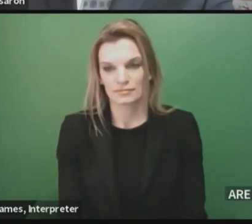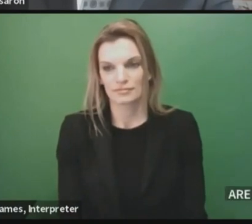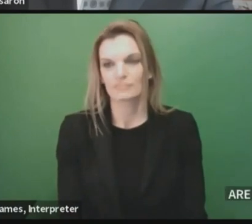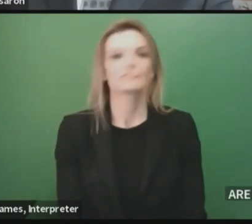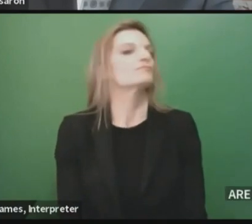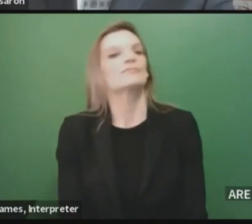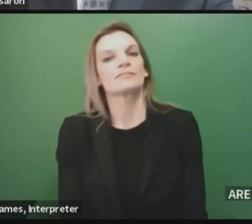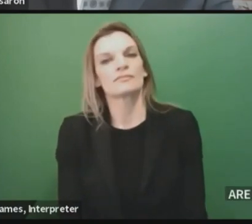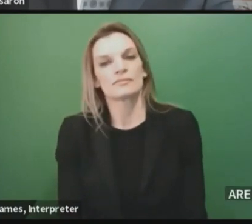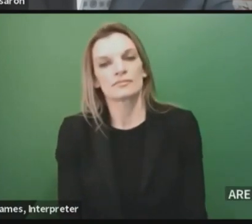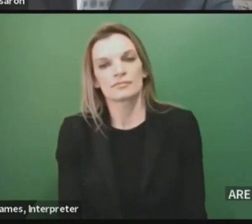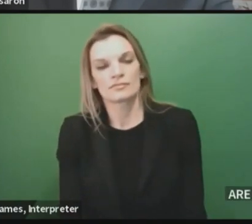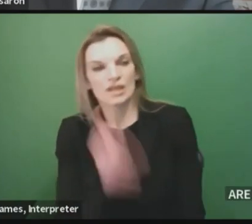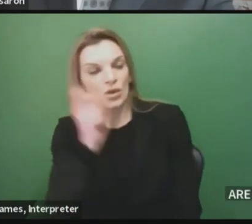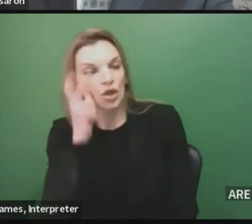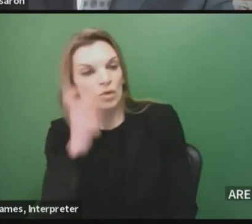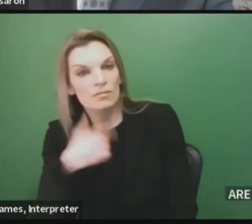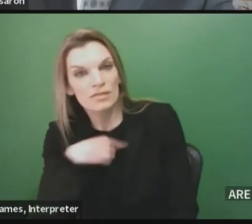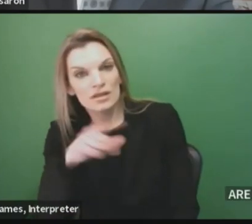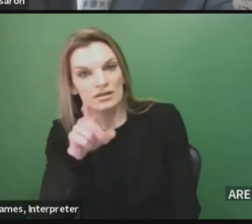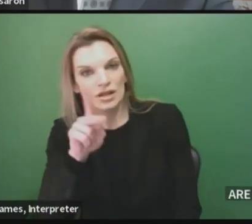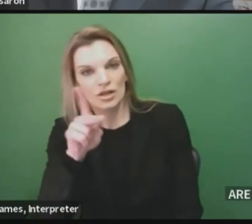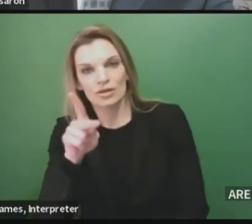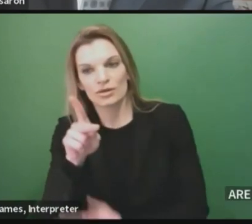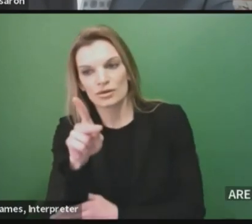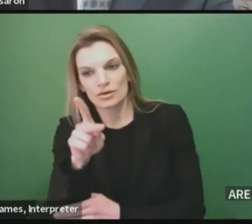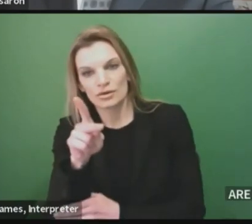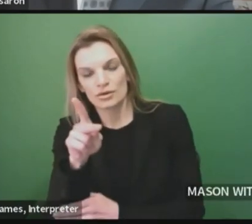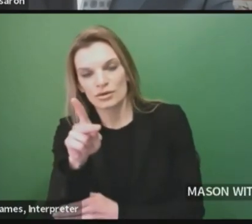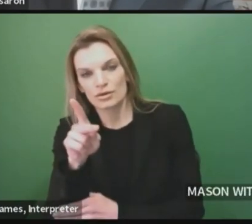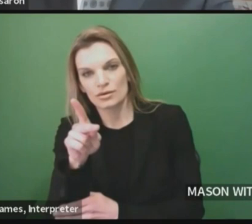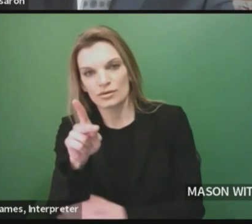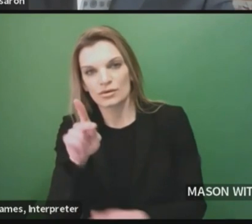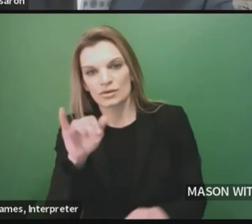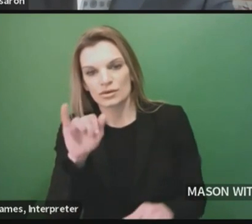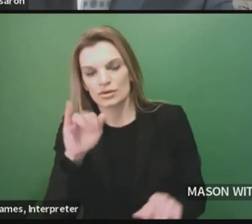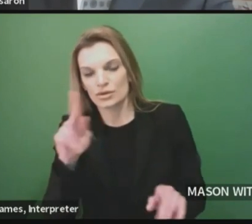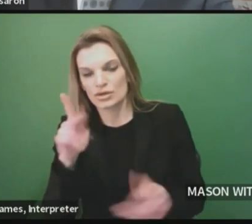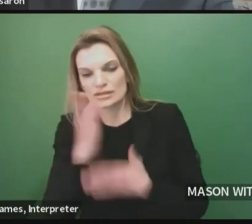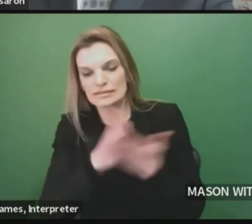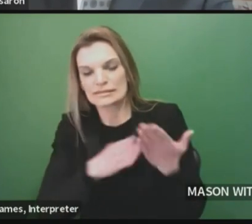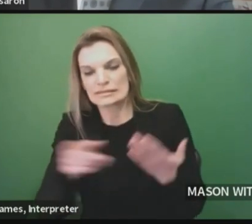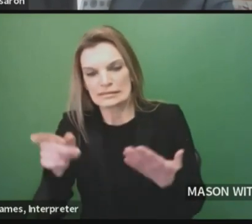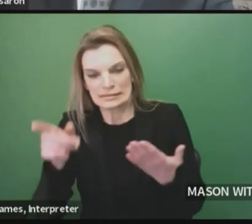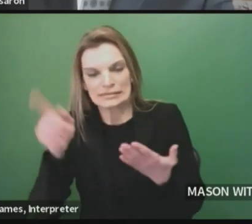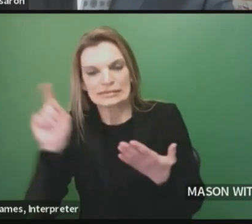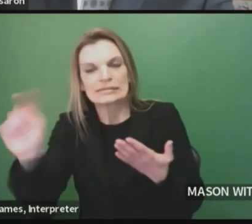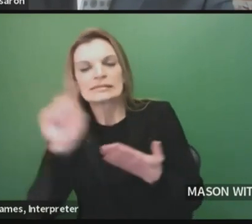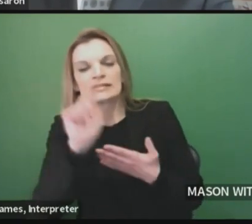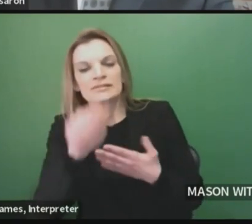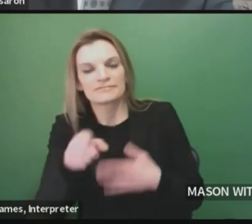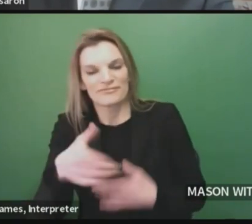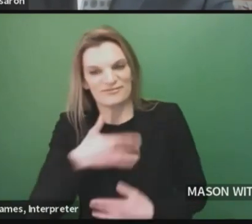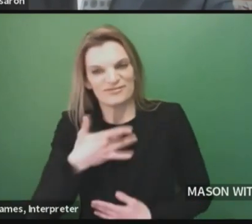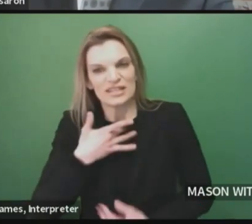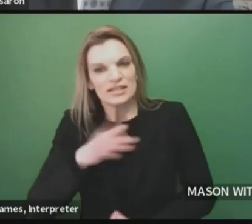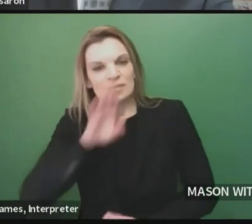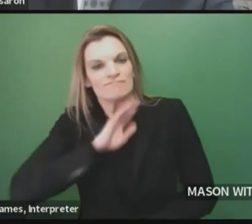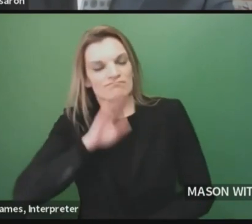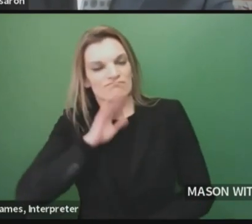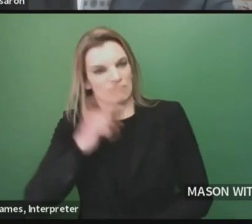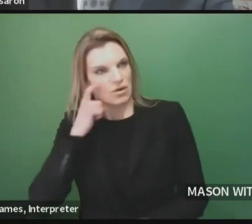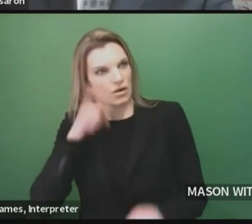All right, Governor, can you hear me? Yes. Well, Governor, some are expressing frustration over who they are seeing, receive the vaccine.